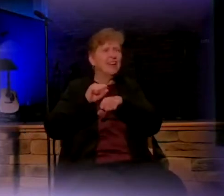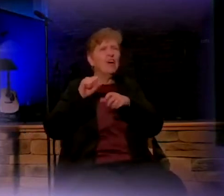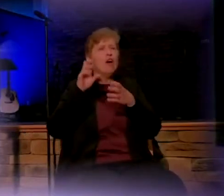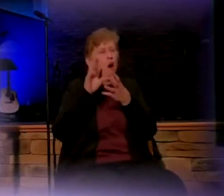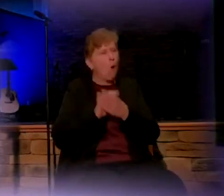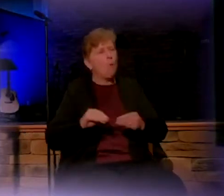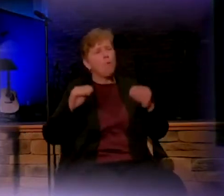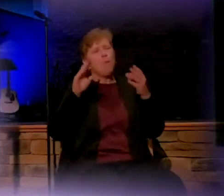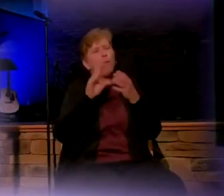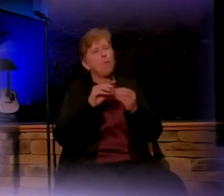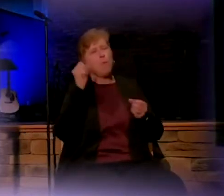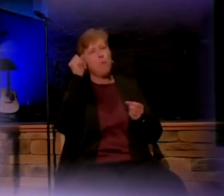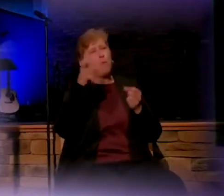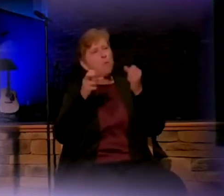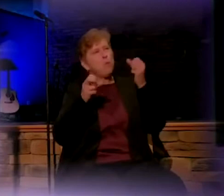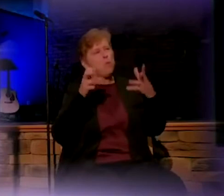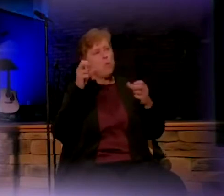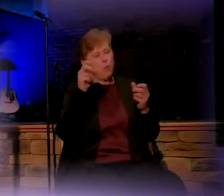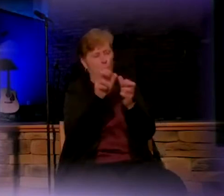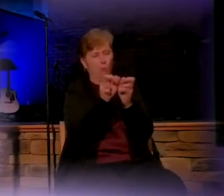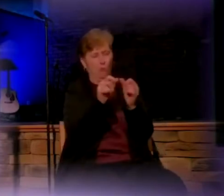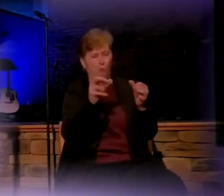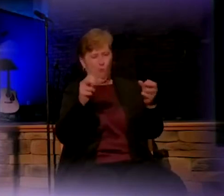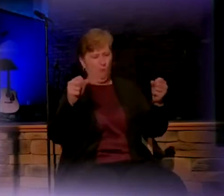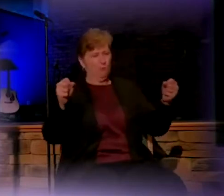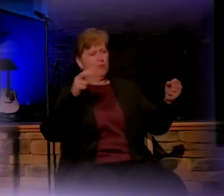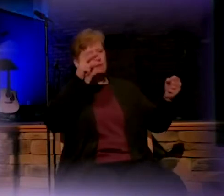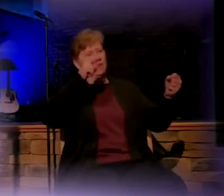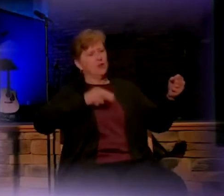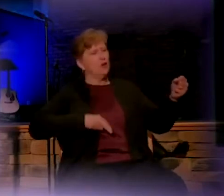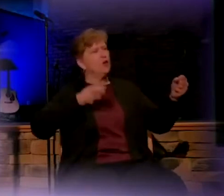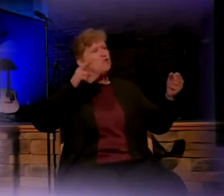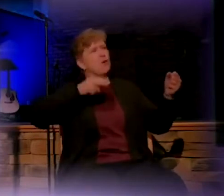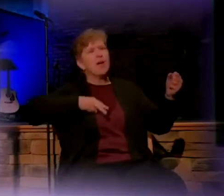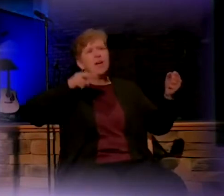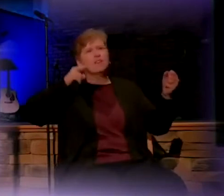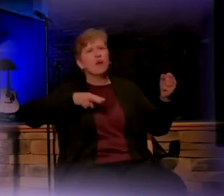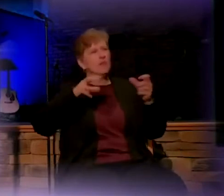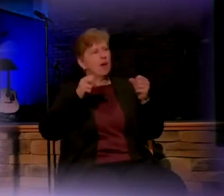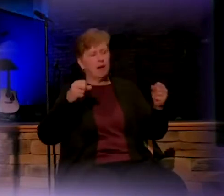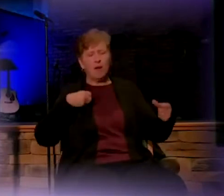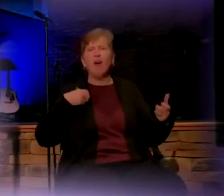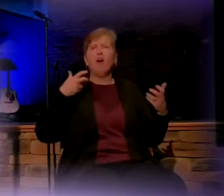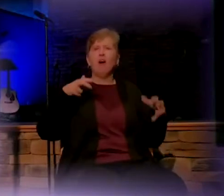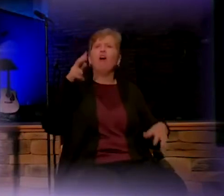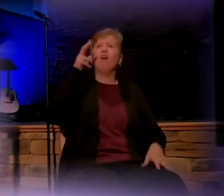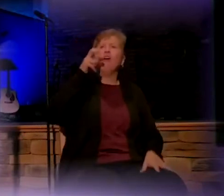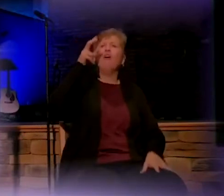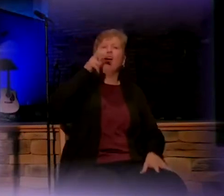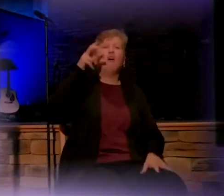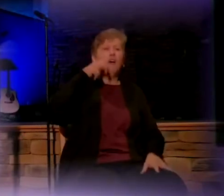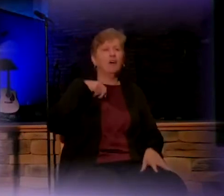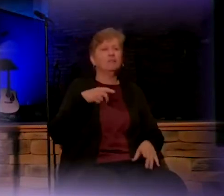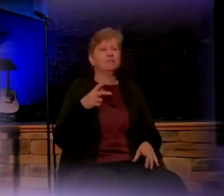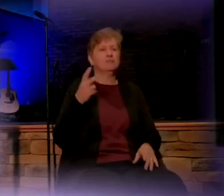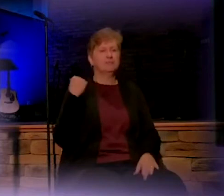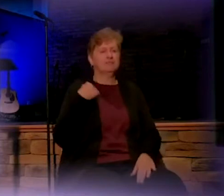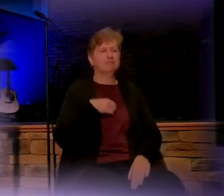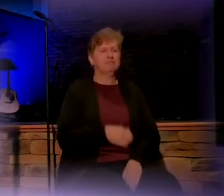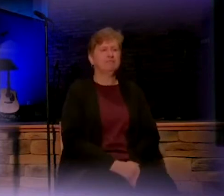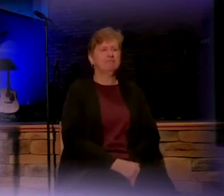of Isaiah and they went to Isaiah chapter 7. He would have heard about this because Isaiah 7 verse 14,